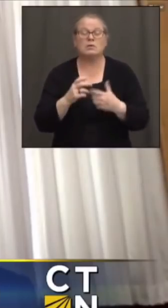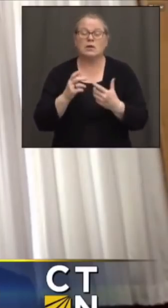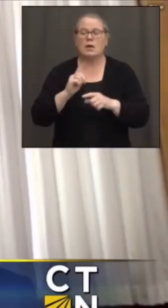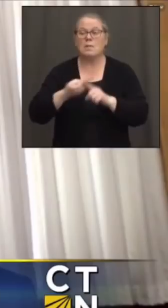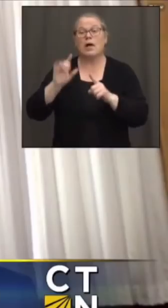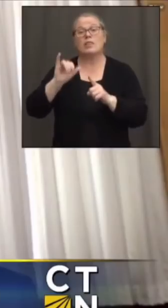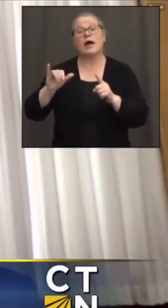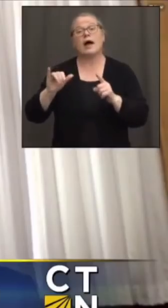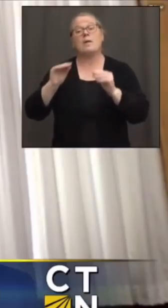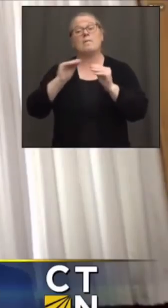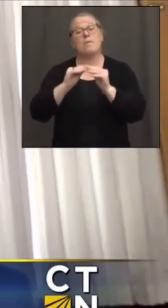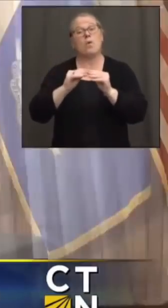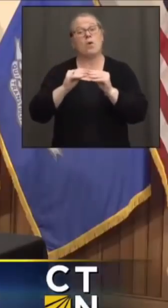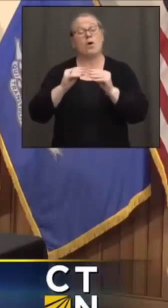eligibility.